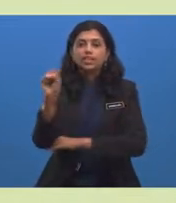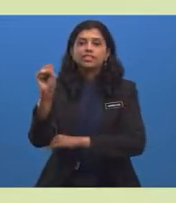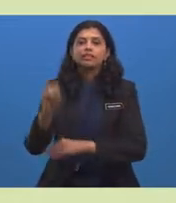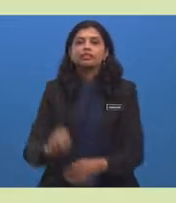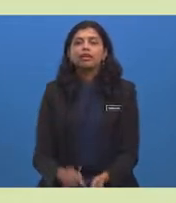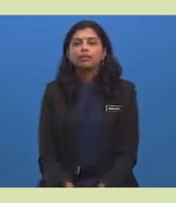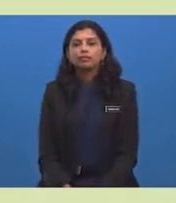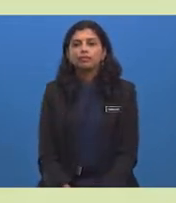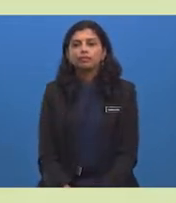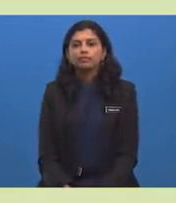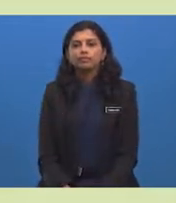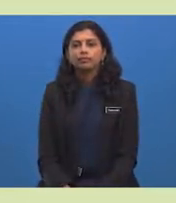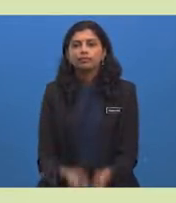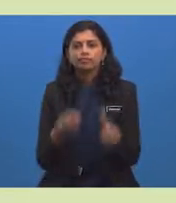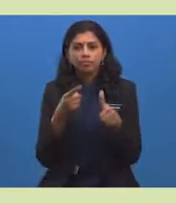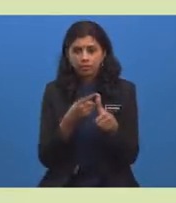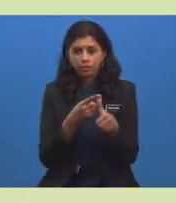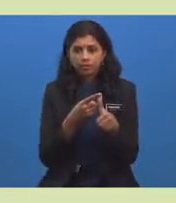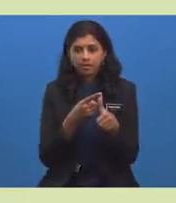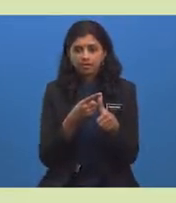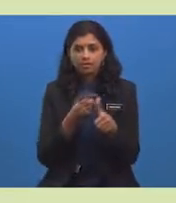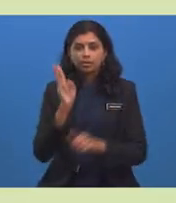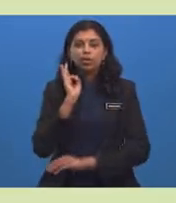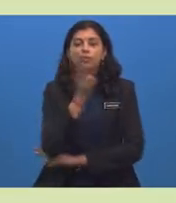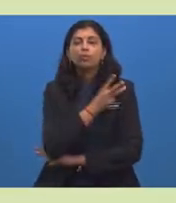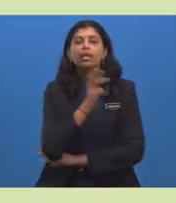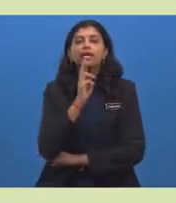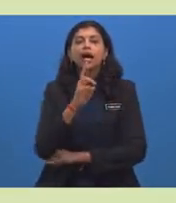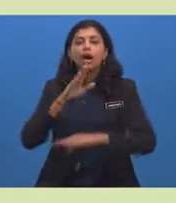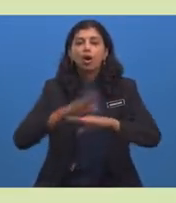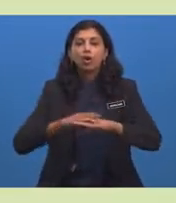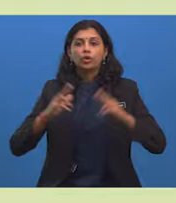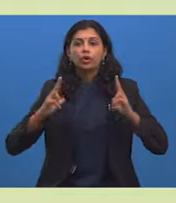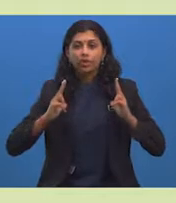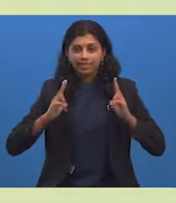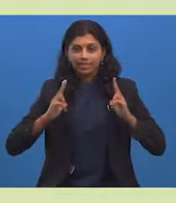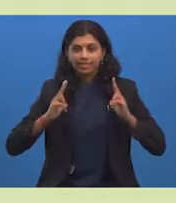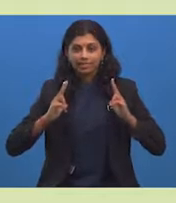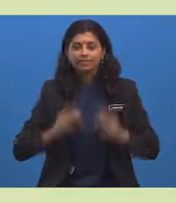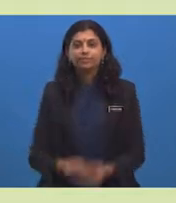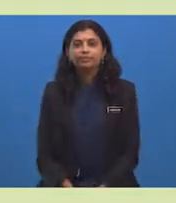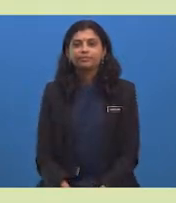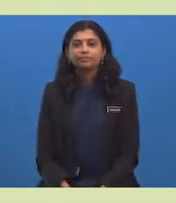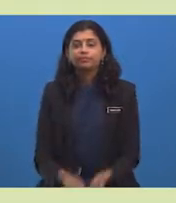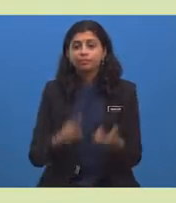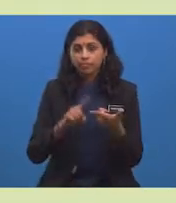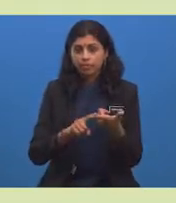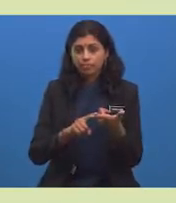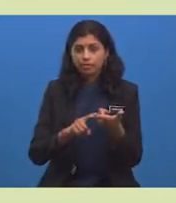1. We're on holiday in Seoul, Korea. 2.